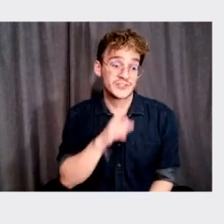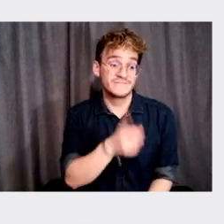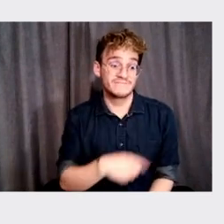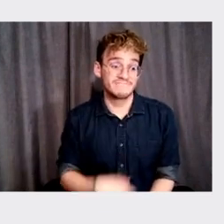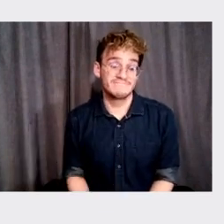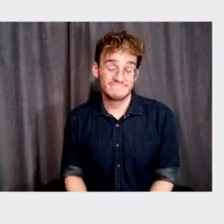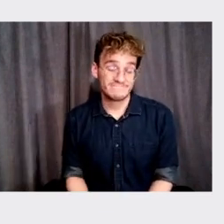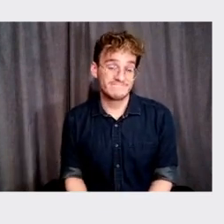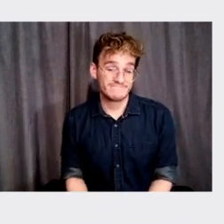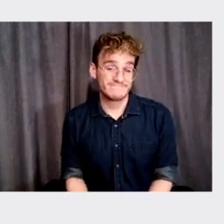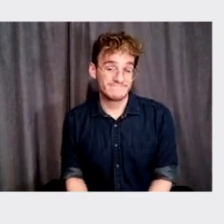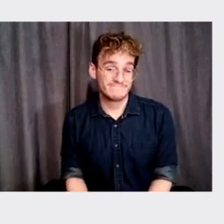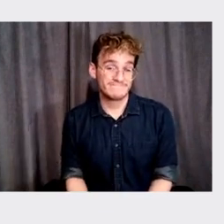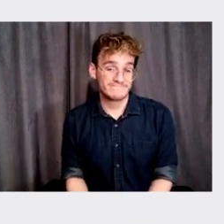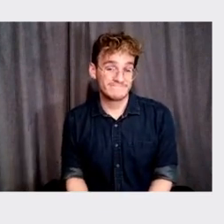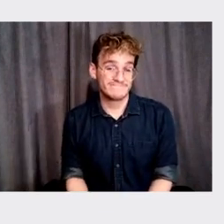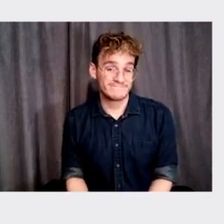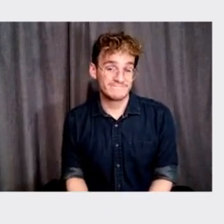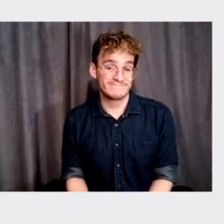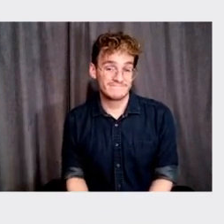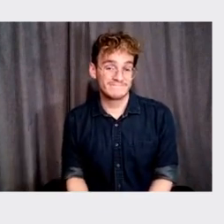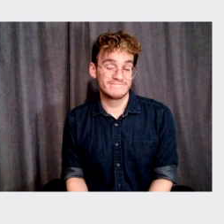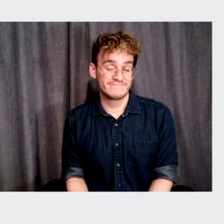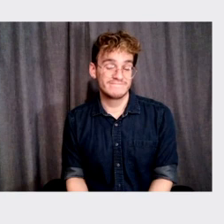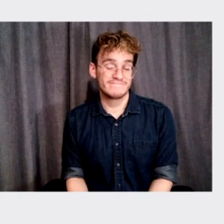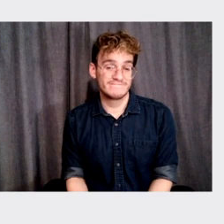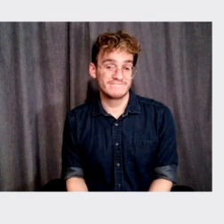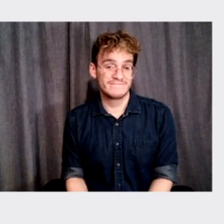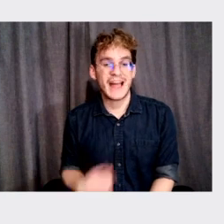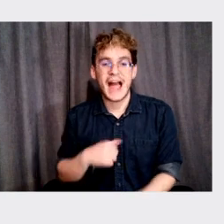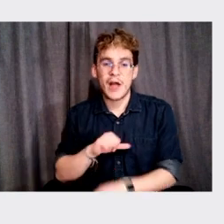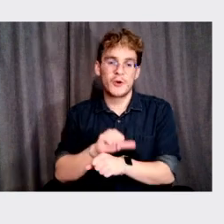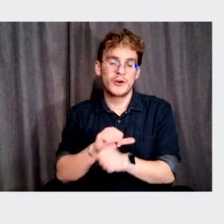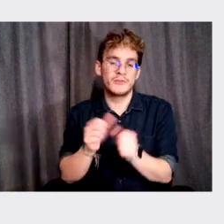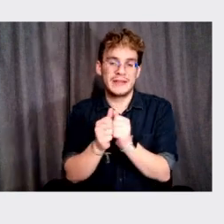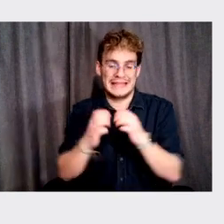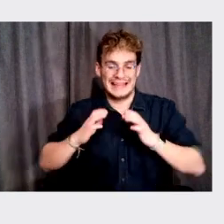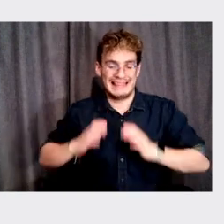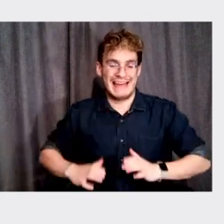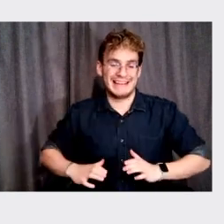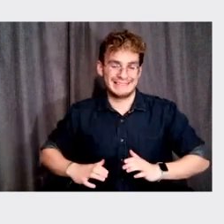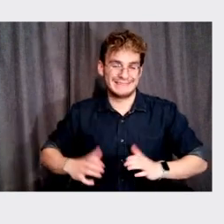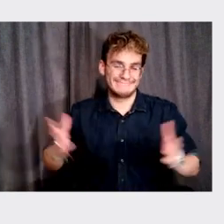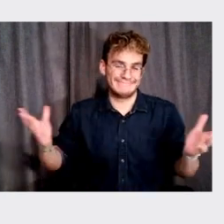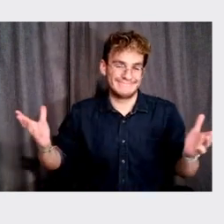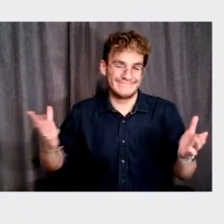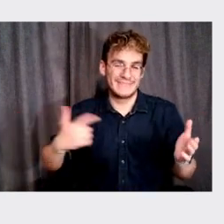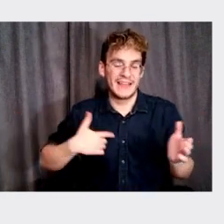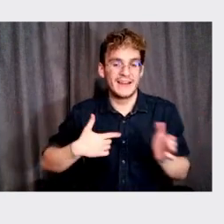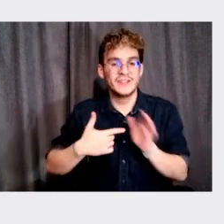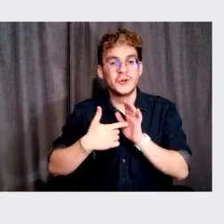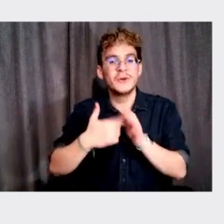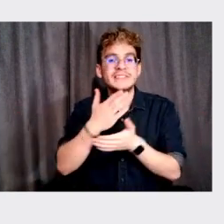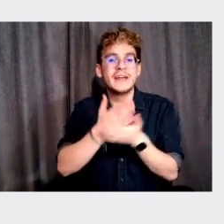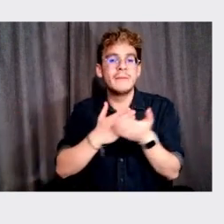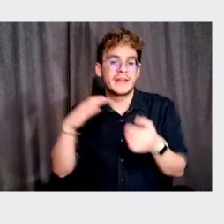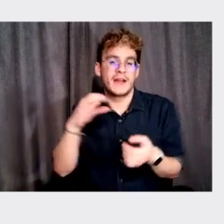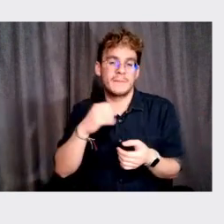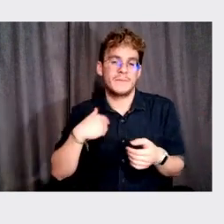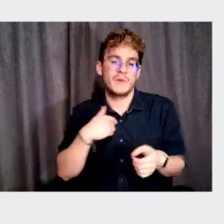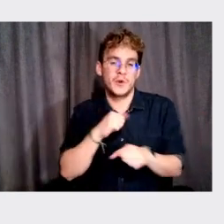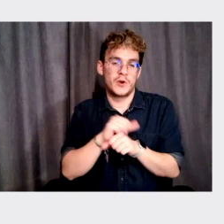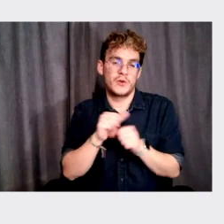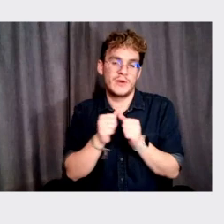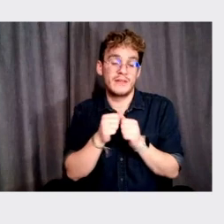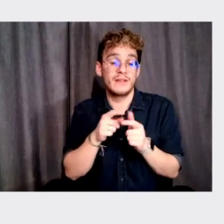so we're, uh, you know, we work with clients and, and, uh, showed the, you know, some of the companies you work with. So we